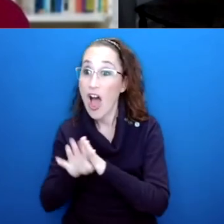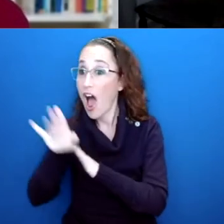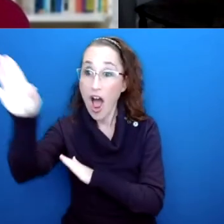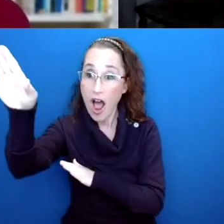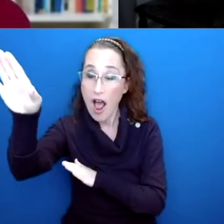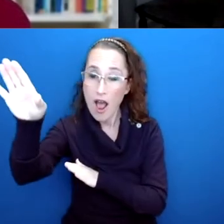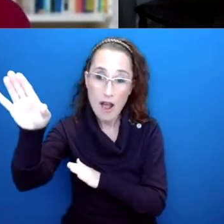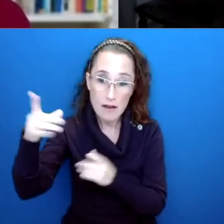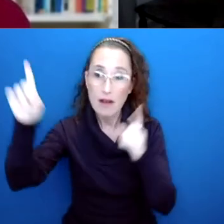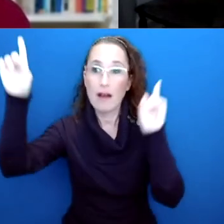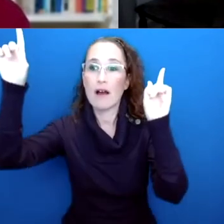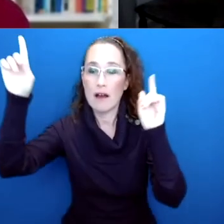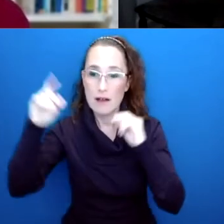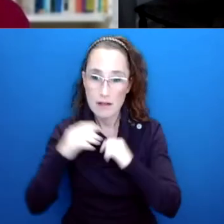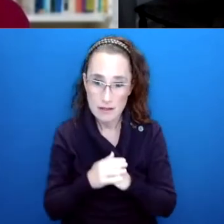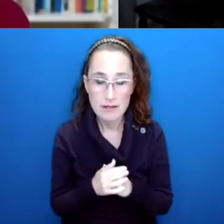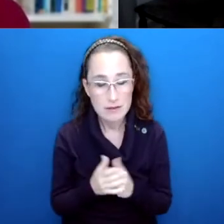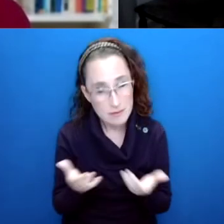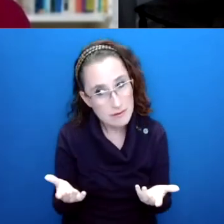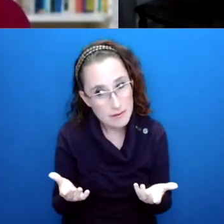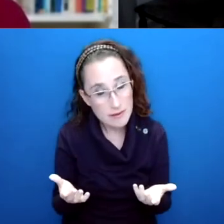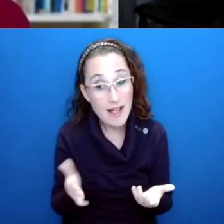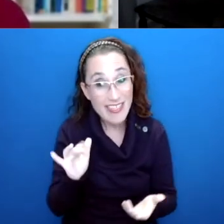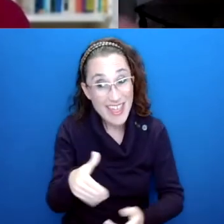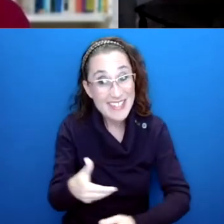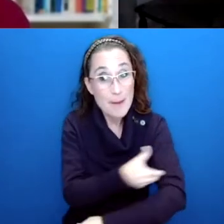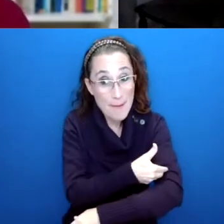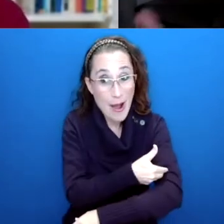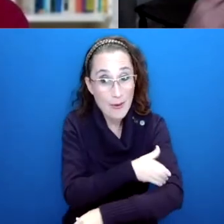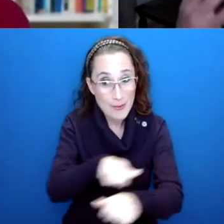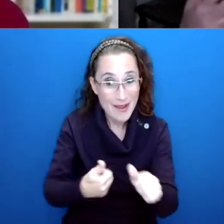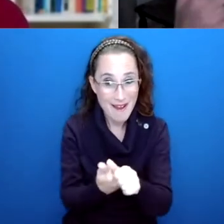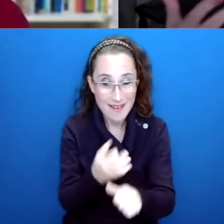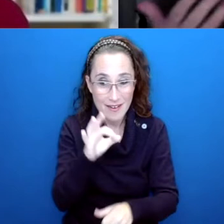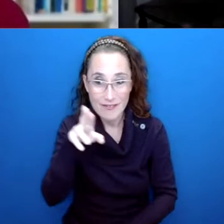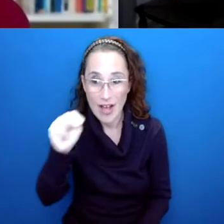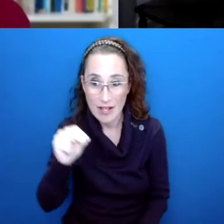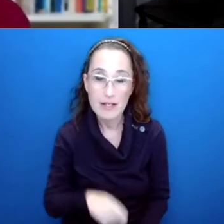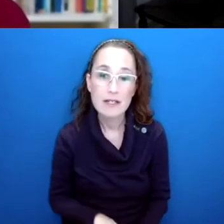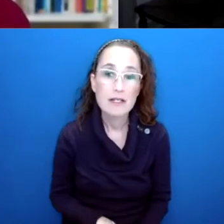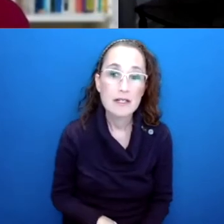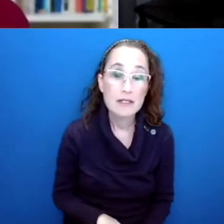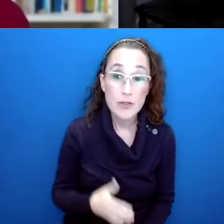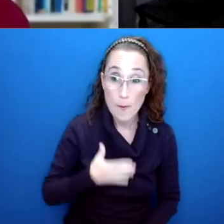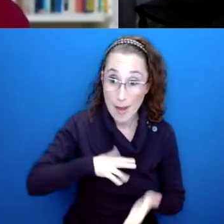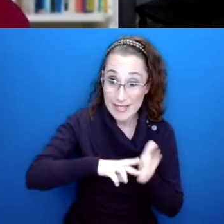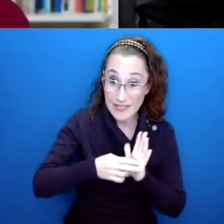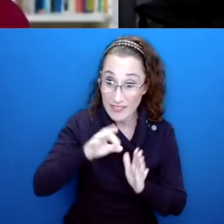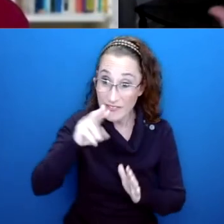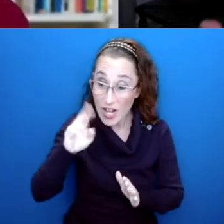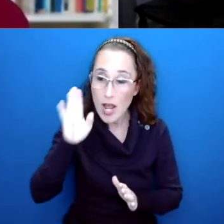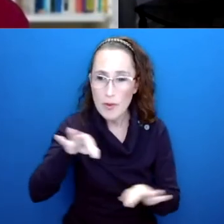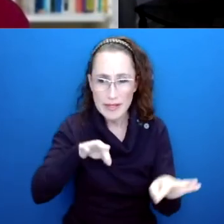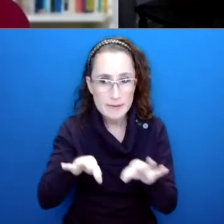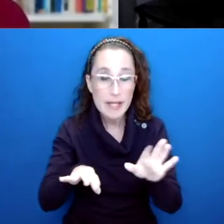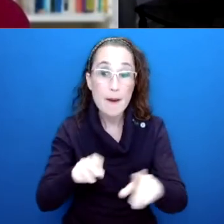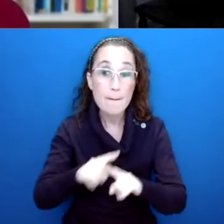And that is what is so powerful about it. And you and I will get more into how I define fun. But two things I want to highlight in